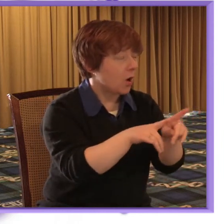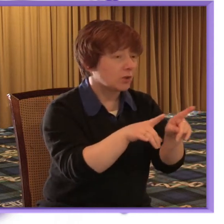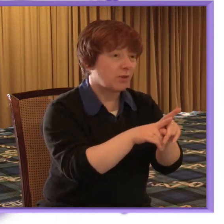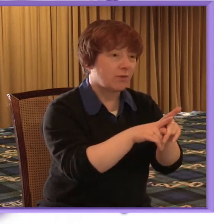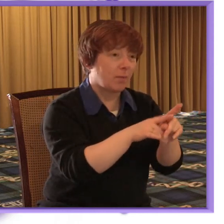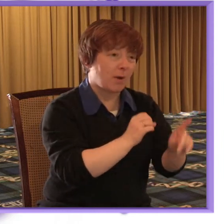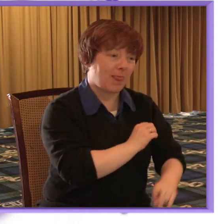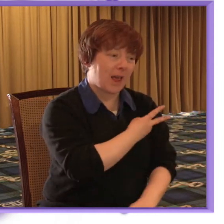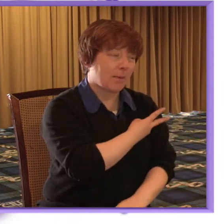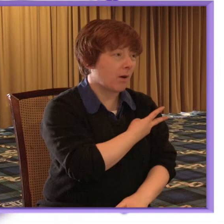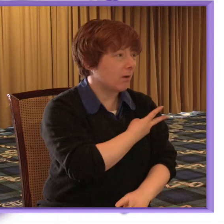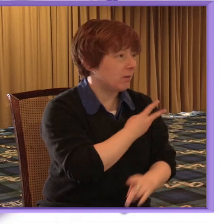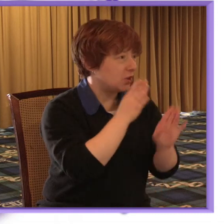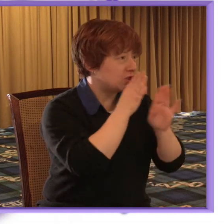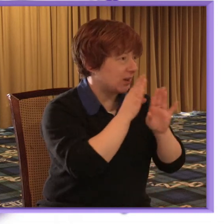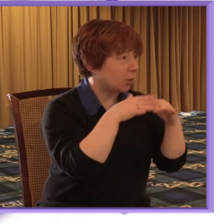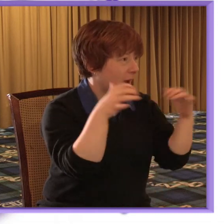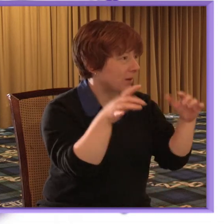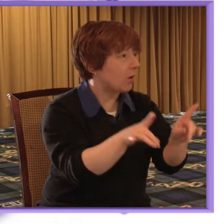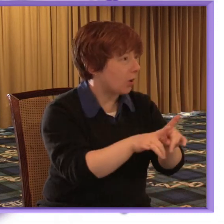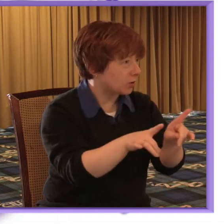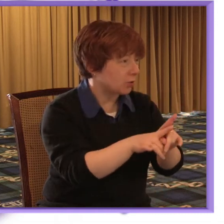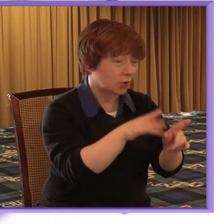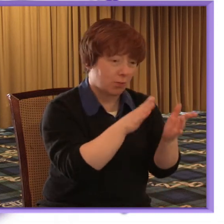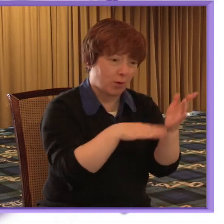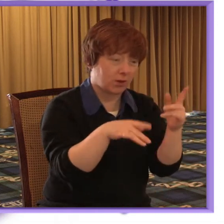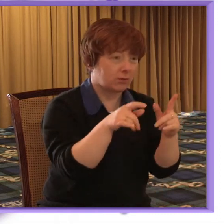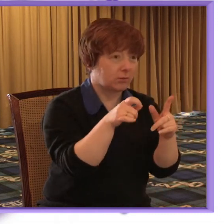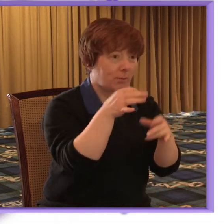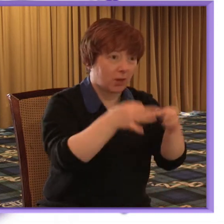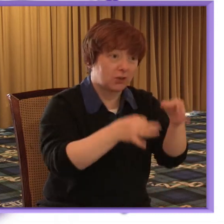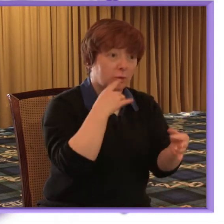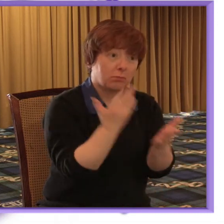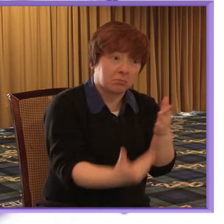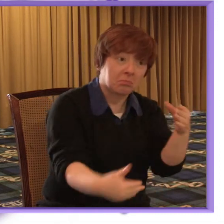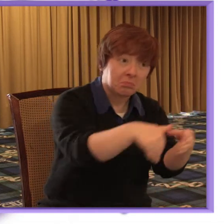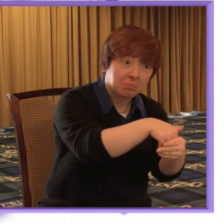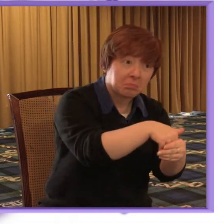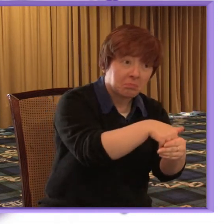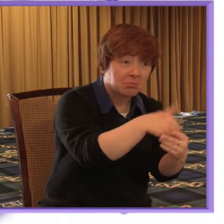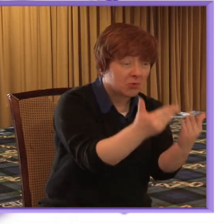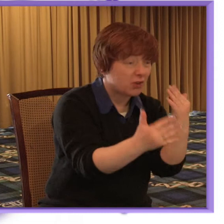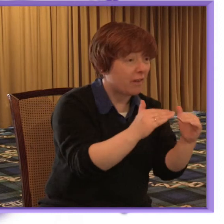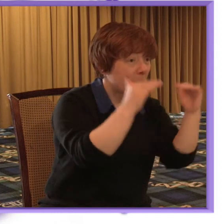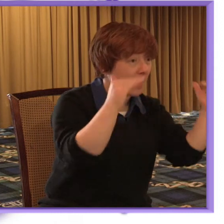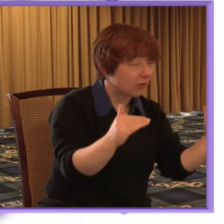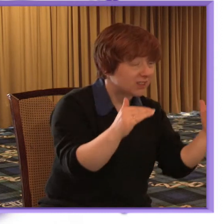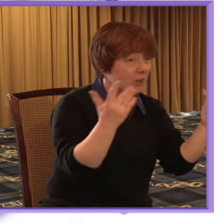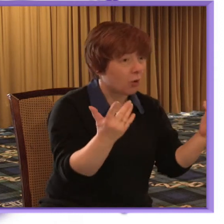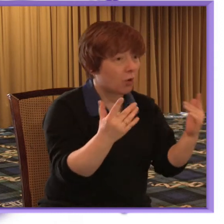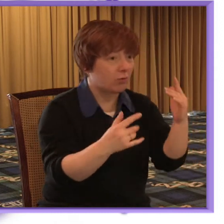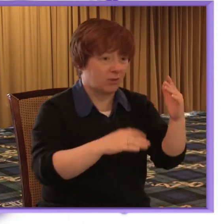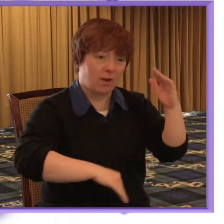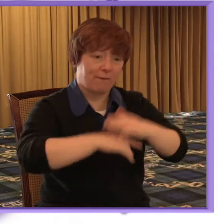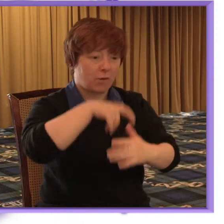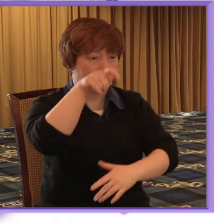Shadow Cabinet as well so politicians are really engaged with this kind of concept whether it's just parity of esteem or whole person care so it's really a really important